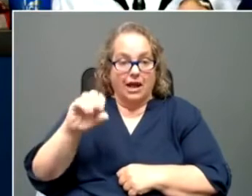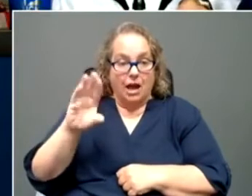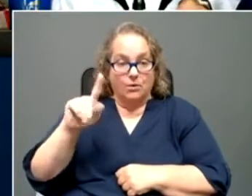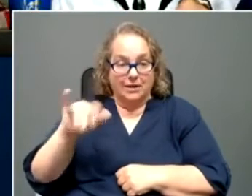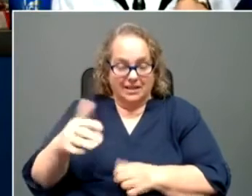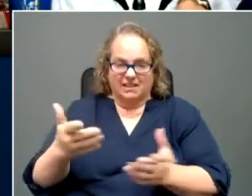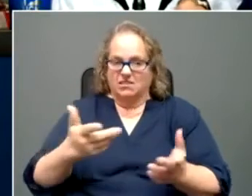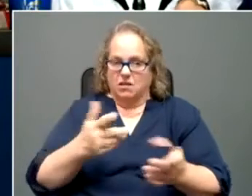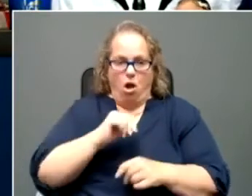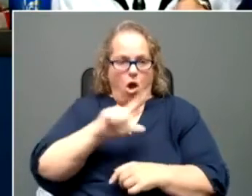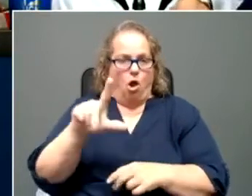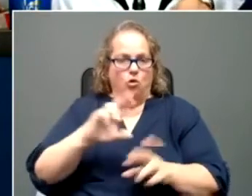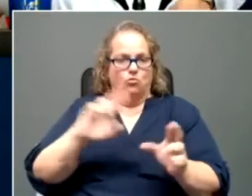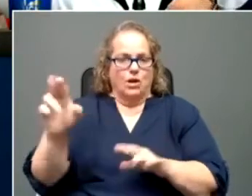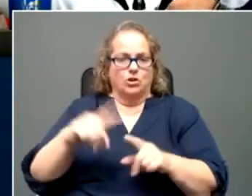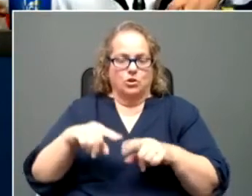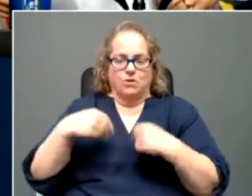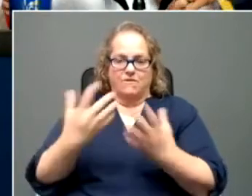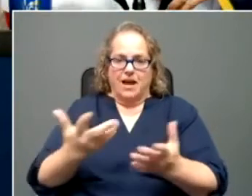vaccines.